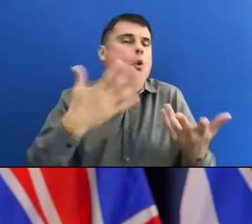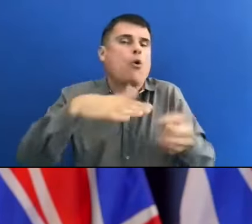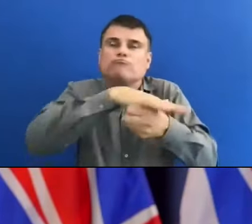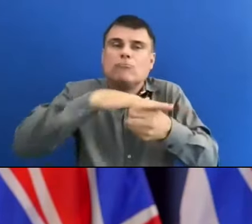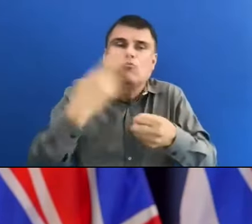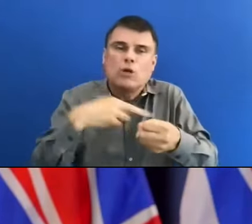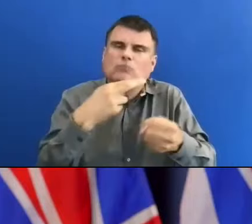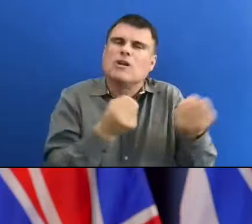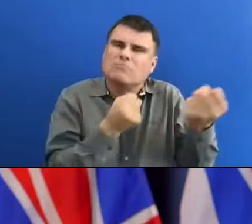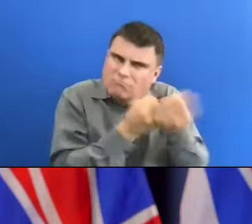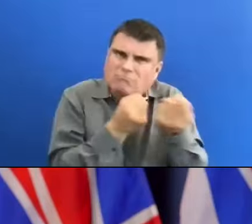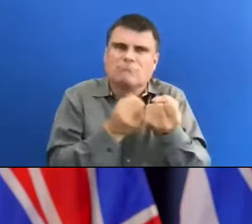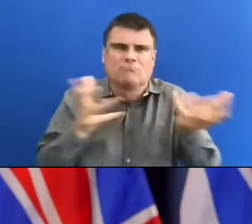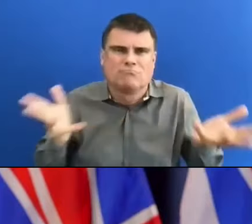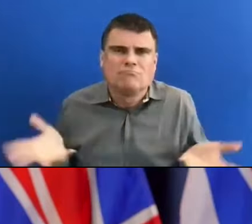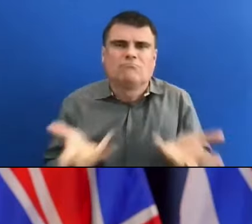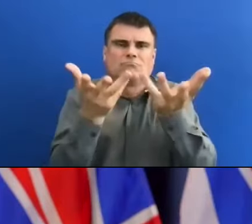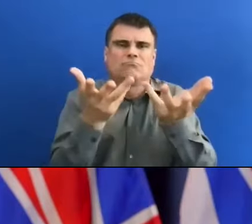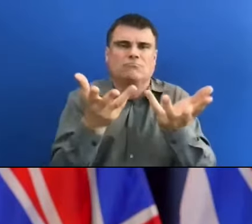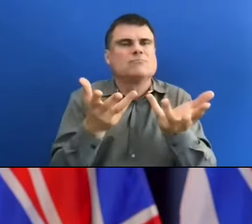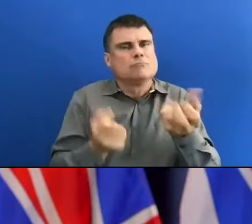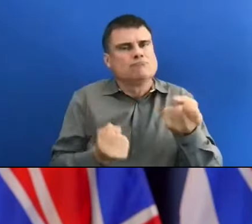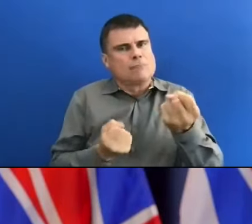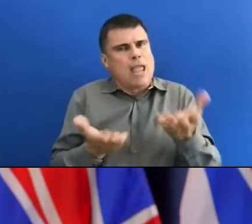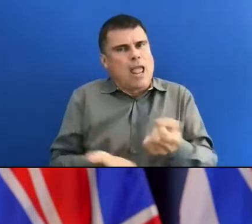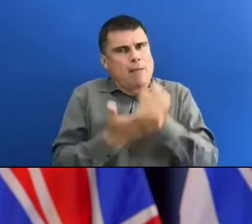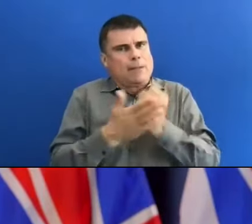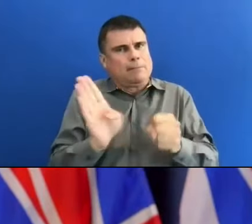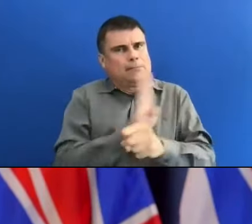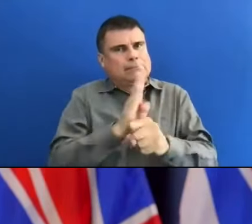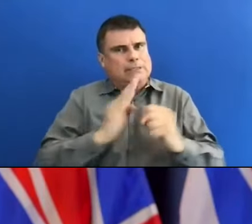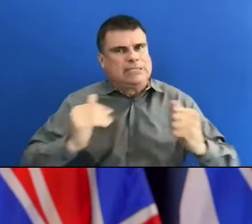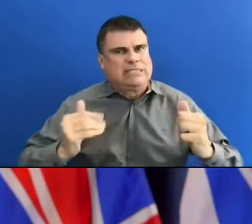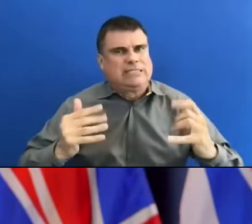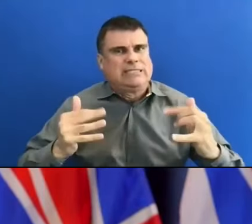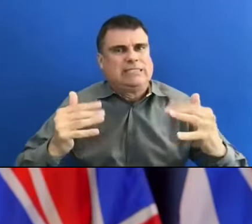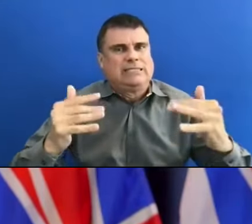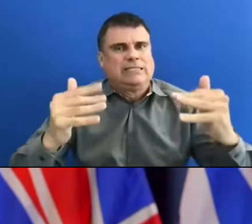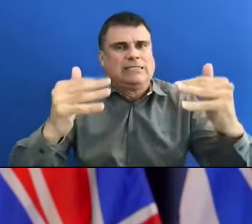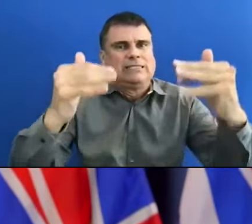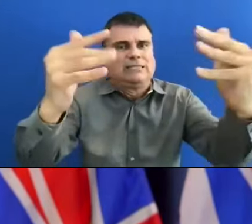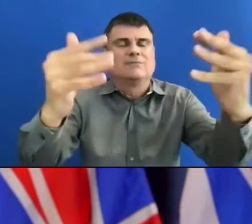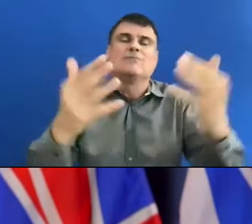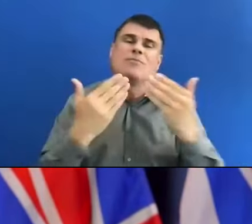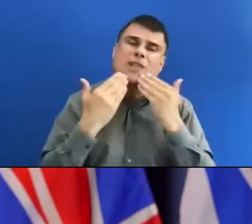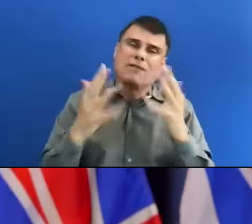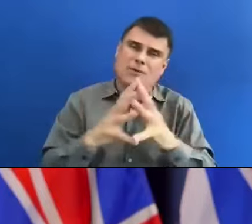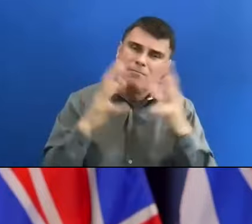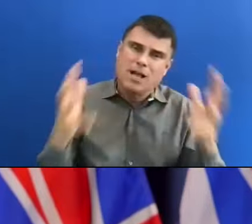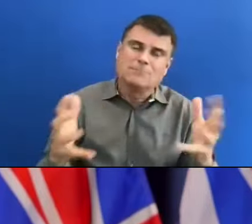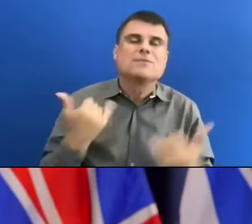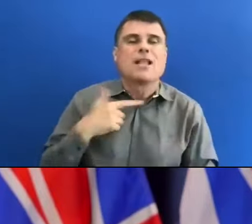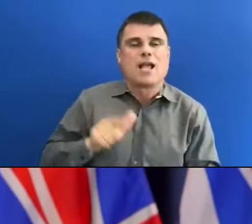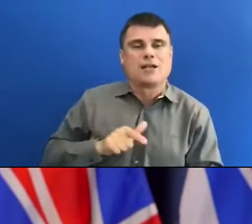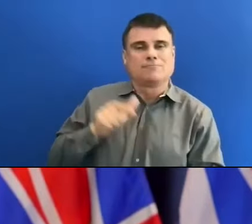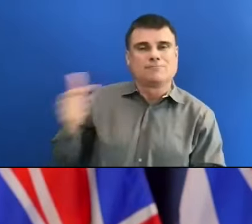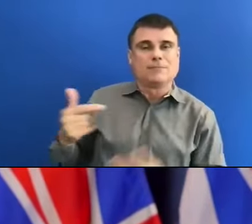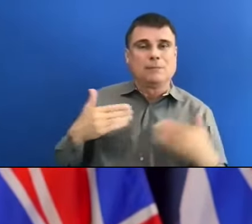communities get through this. Thank you very much. And I will welcome BC's health minister, Minister Dix.